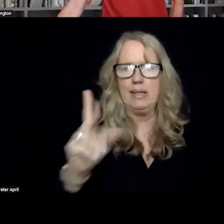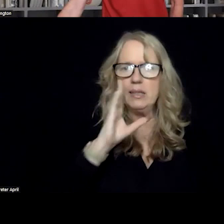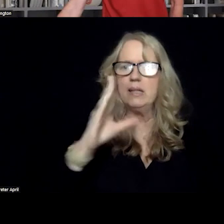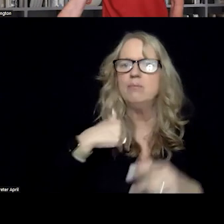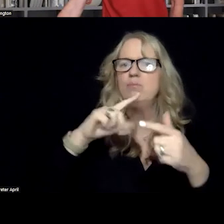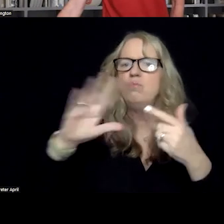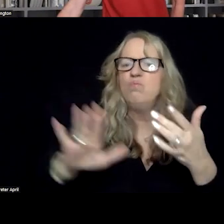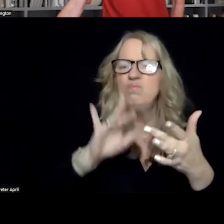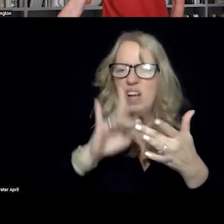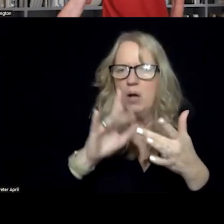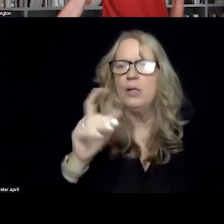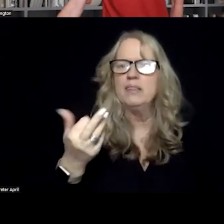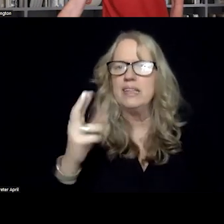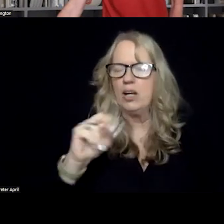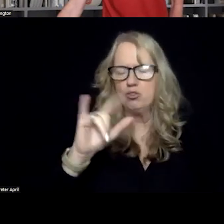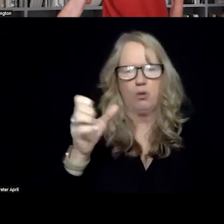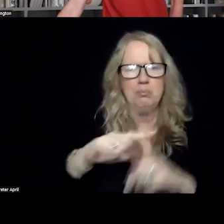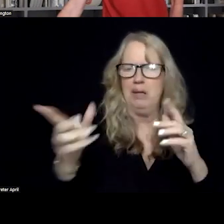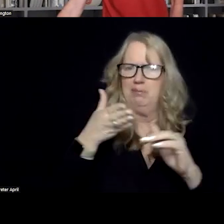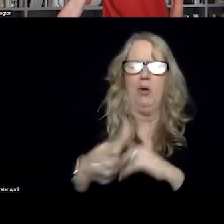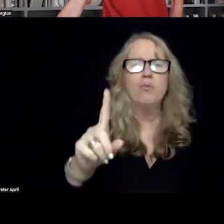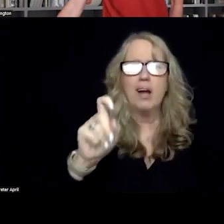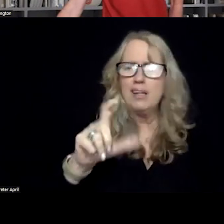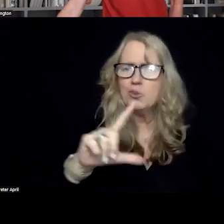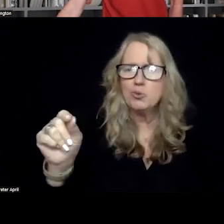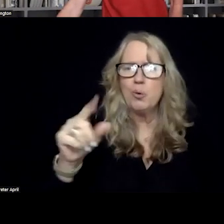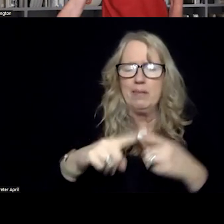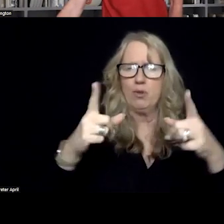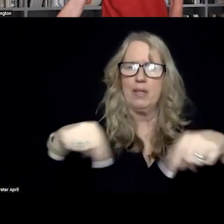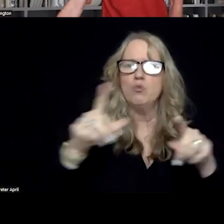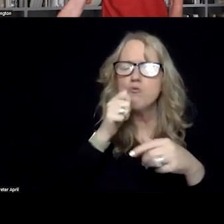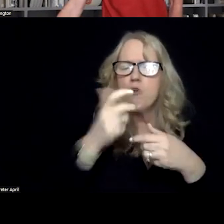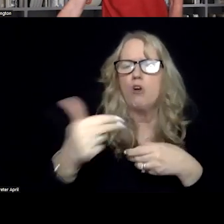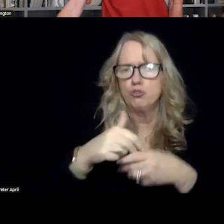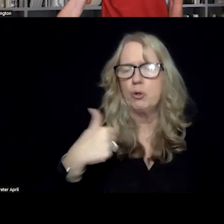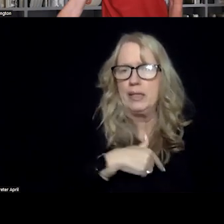Karen Jones. But we've got over 120 of you who are joining us.